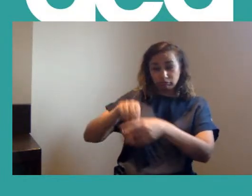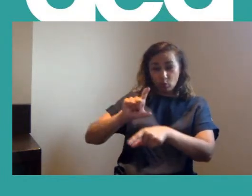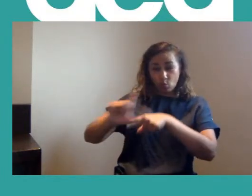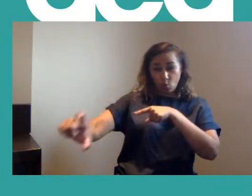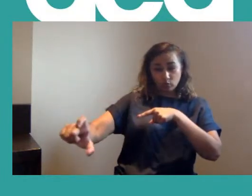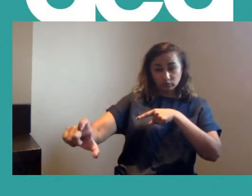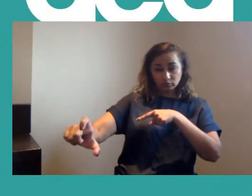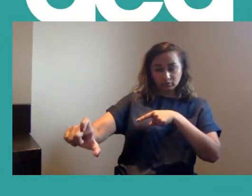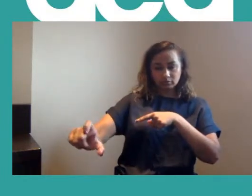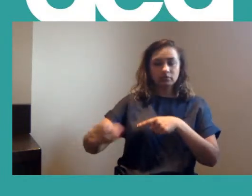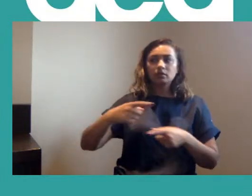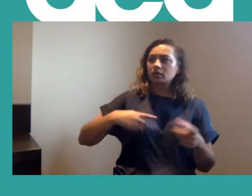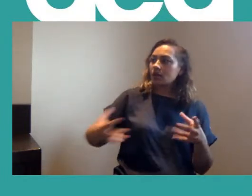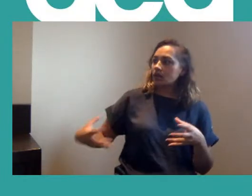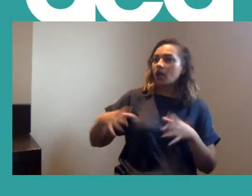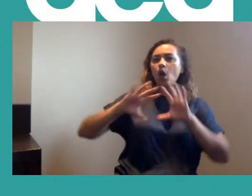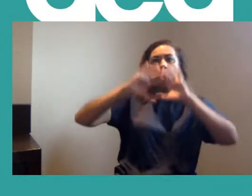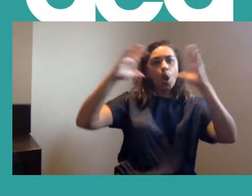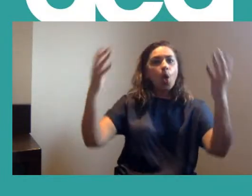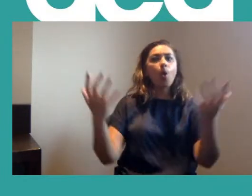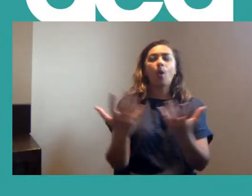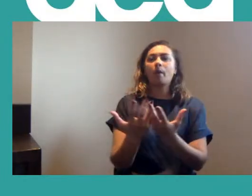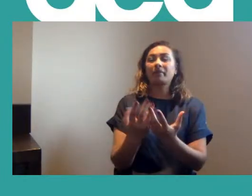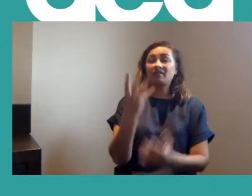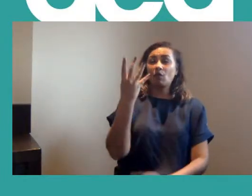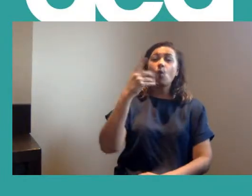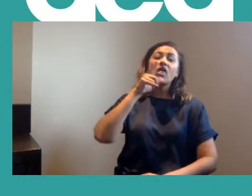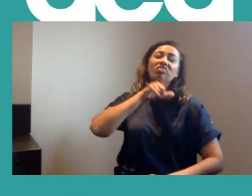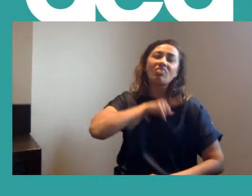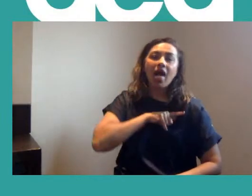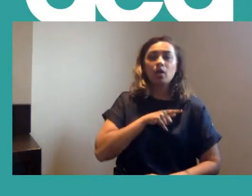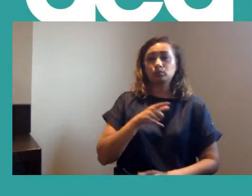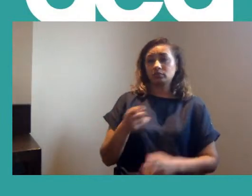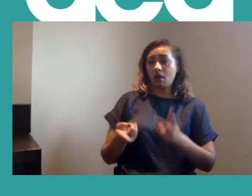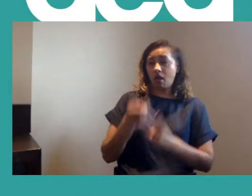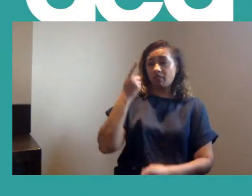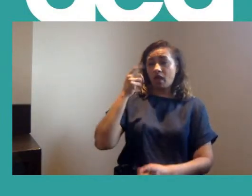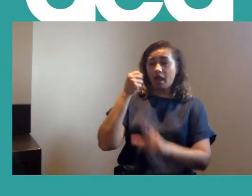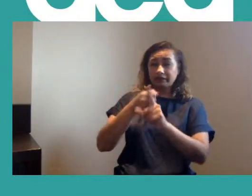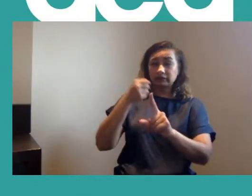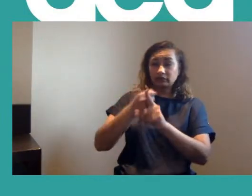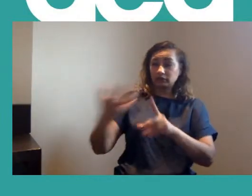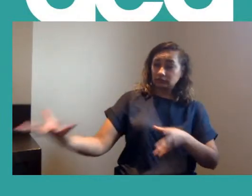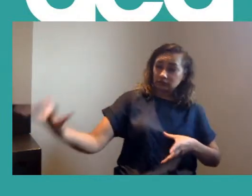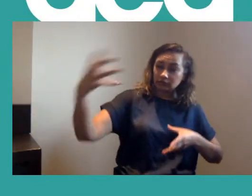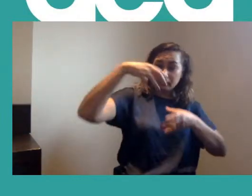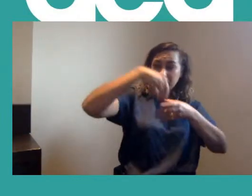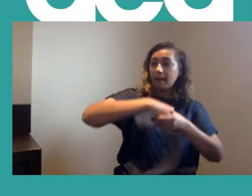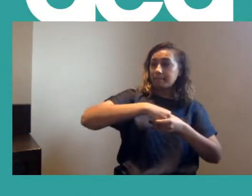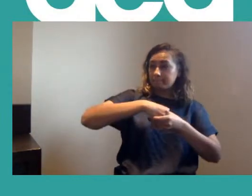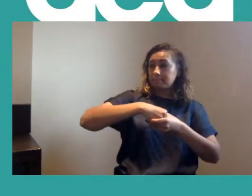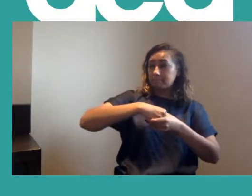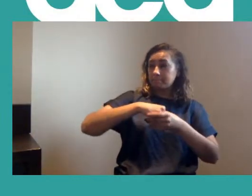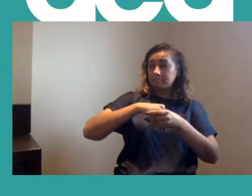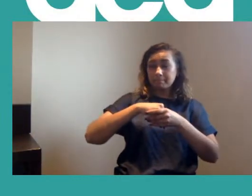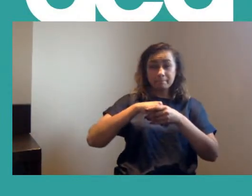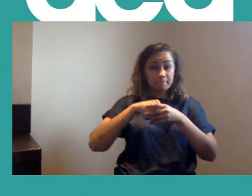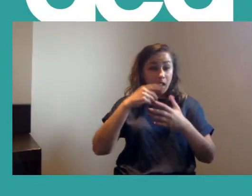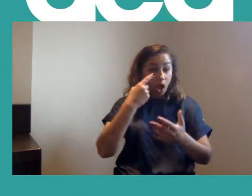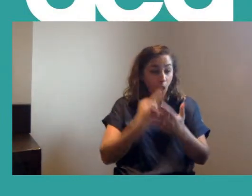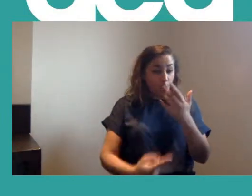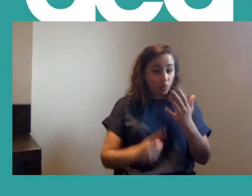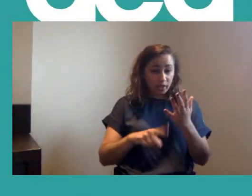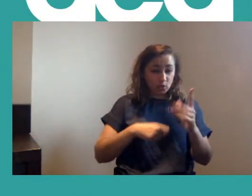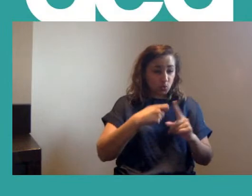And we were joined globally by 4,000 other union activists around the world. So this isn't just UK